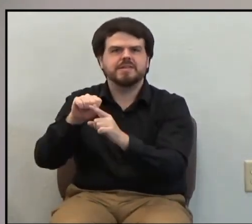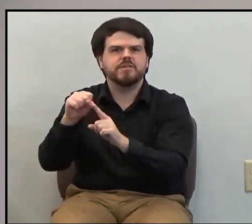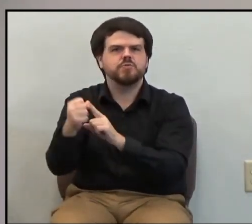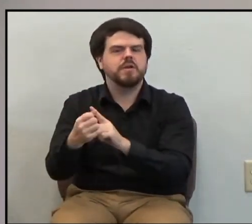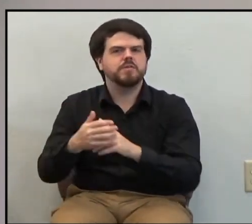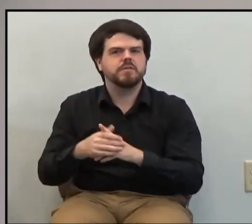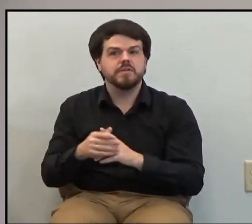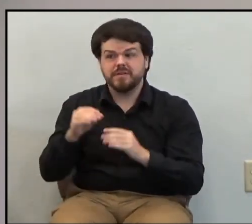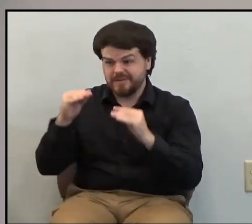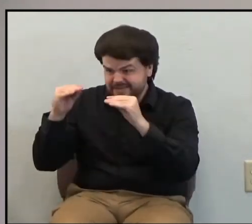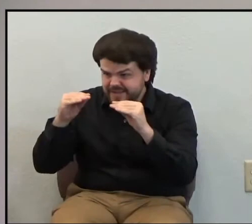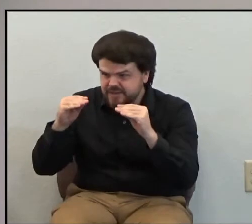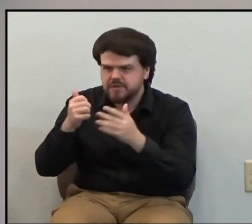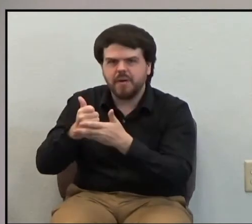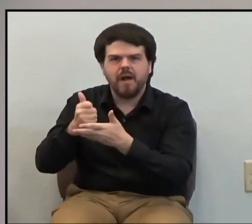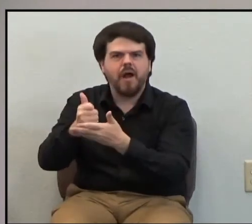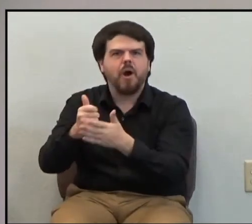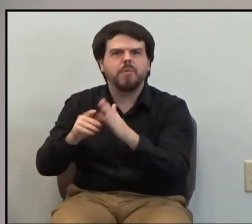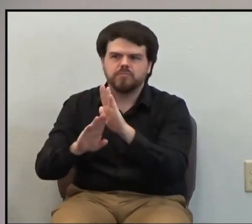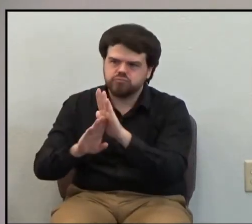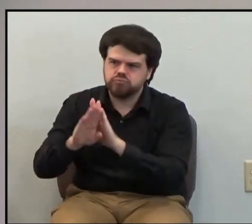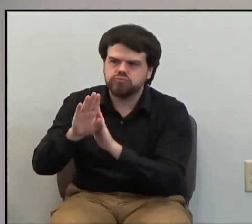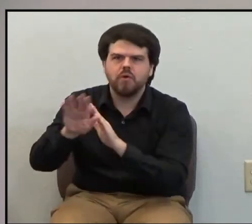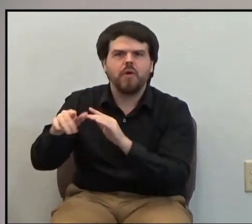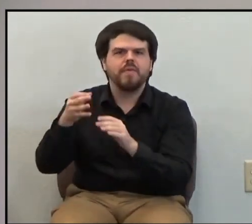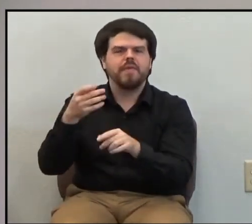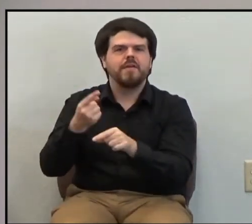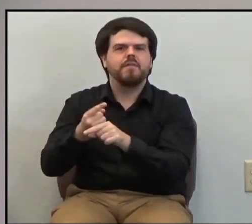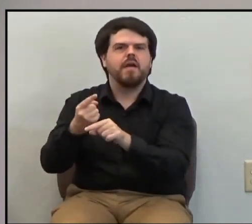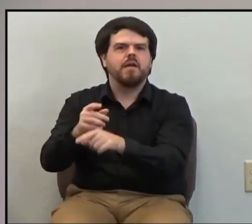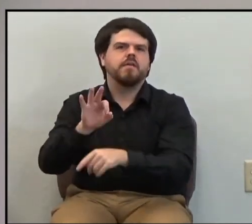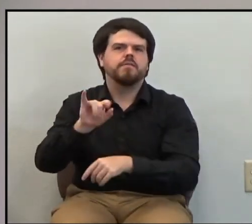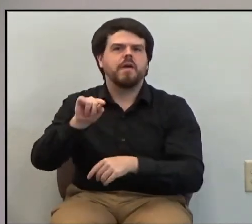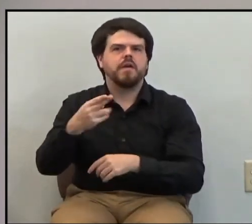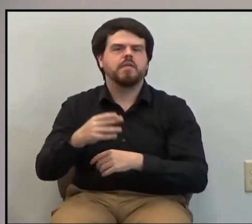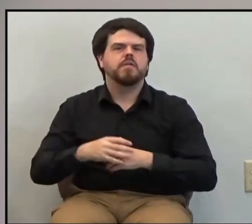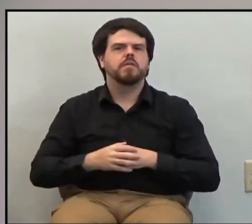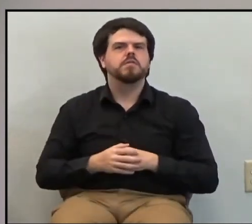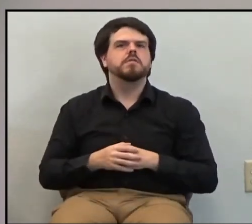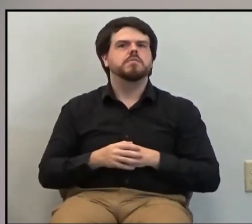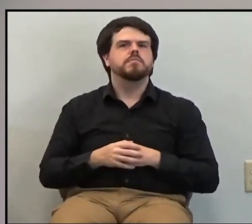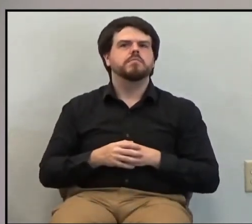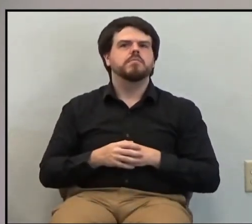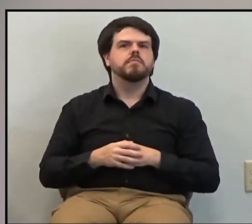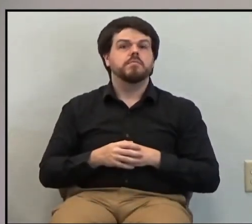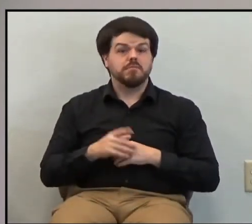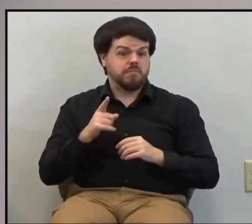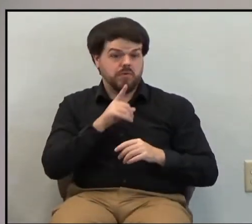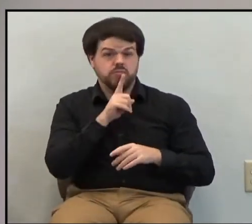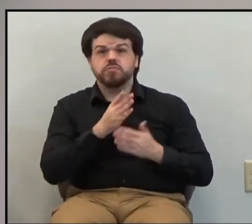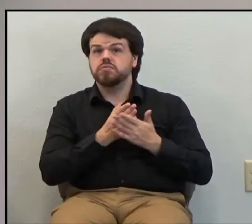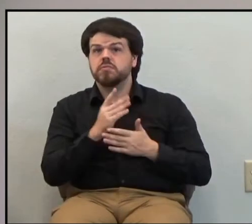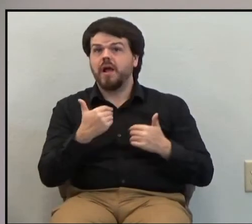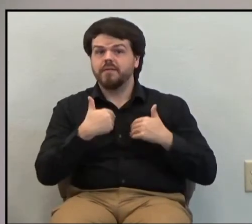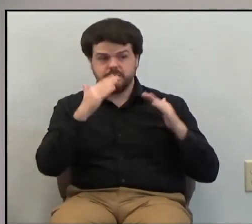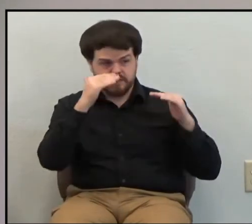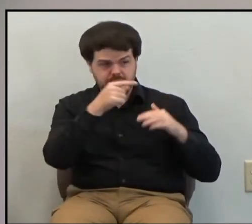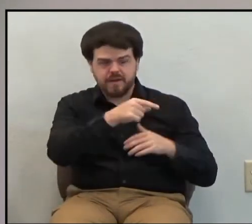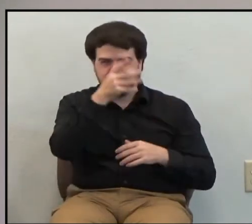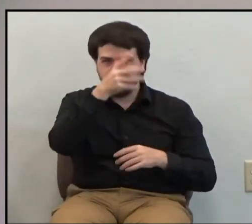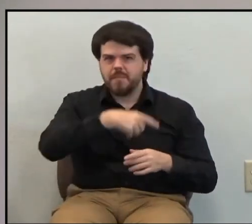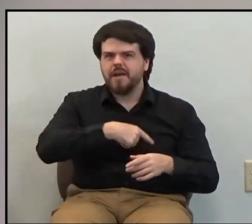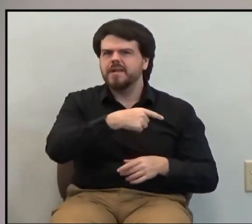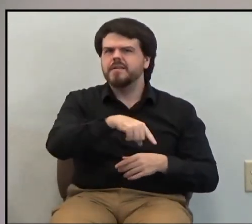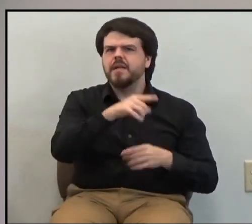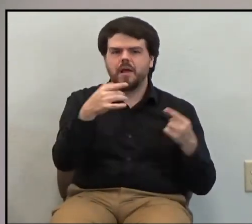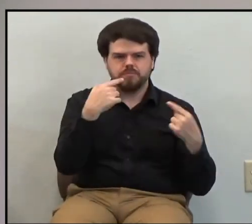to help them grow in their faith and to mature in their faith. But he had every right to expect men to do it who had